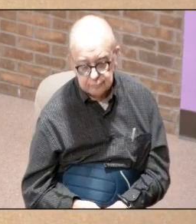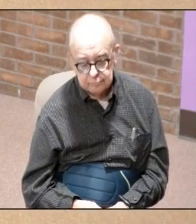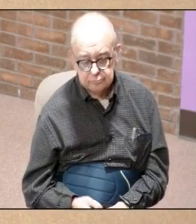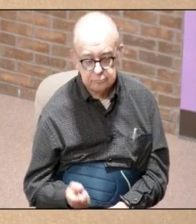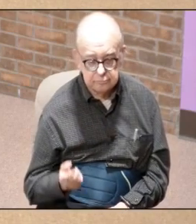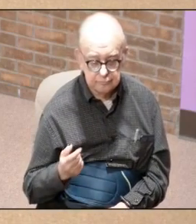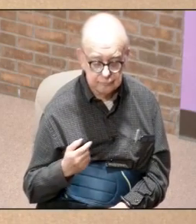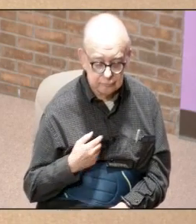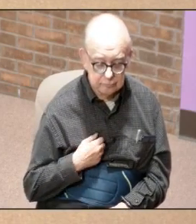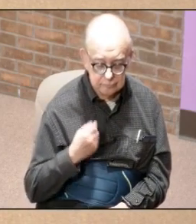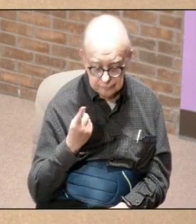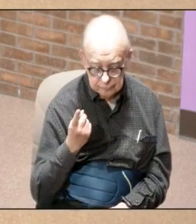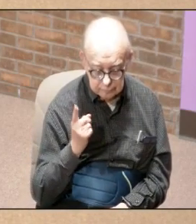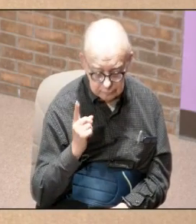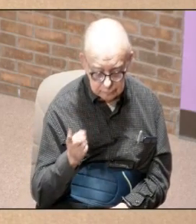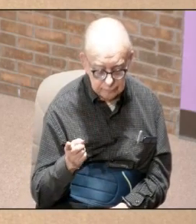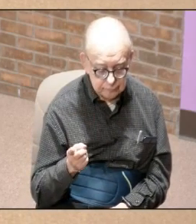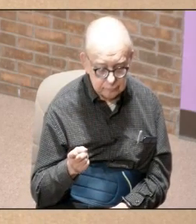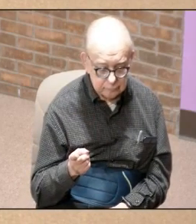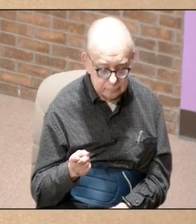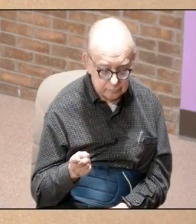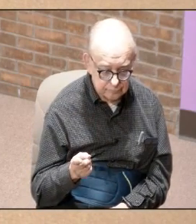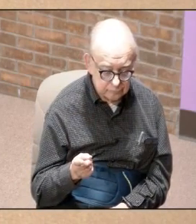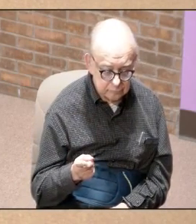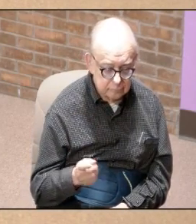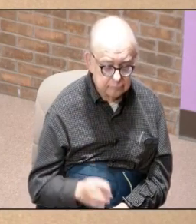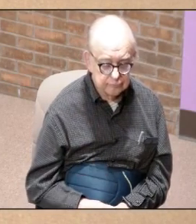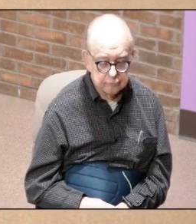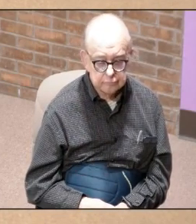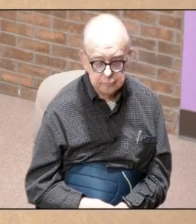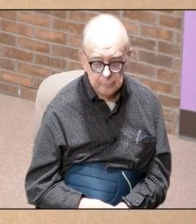I understand you and I read you out loud and clear